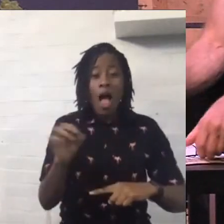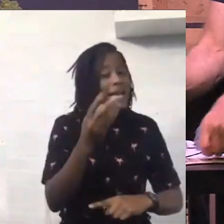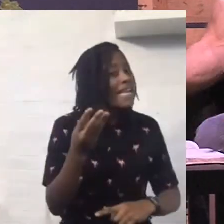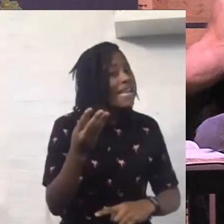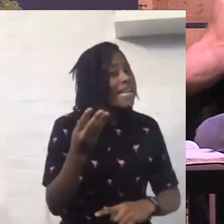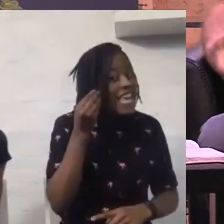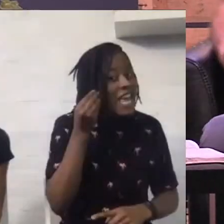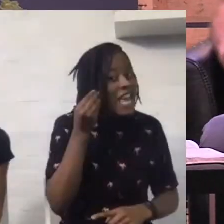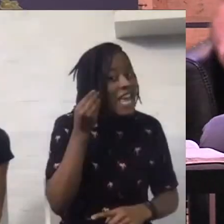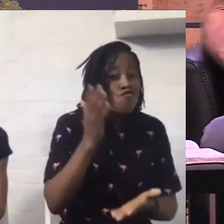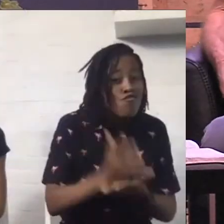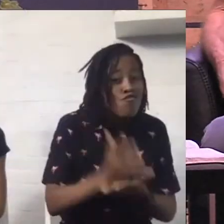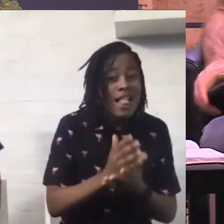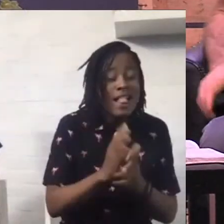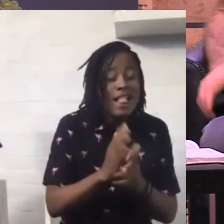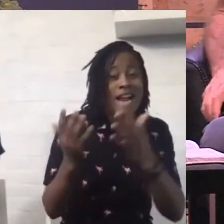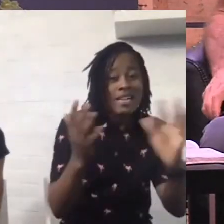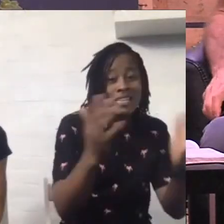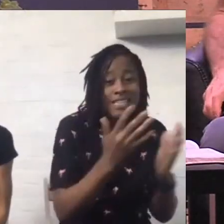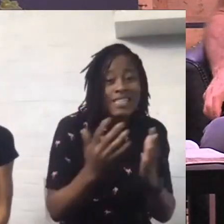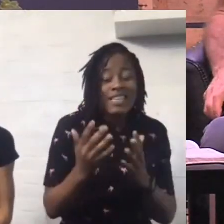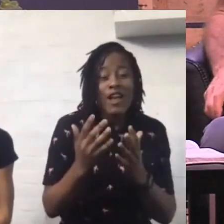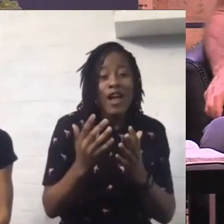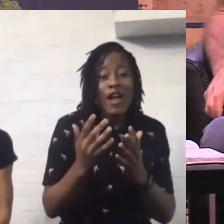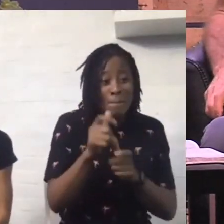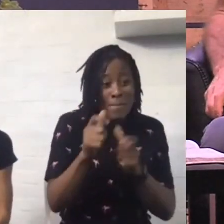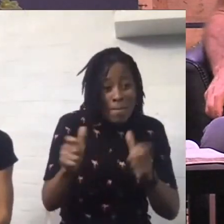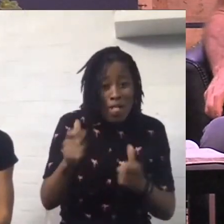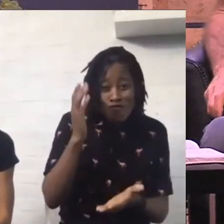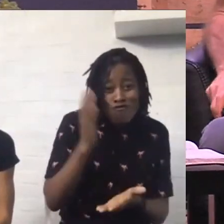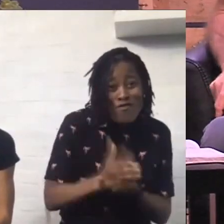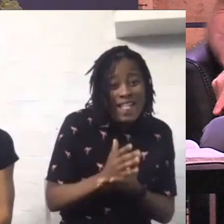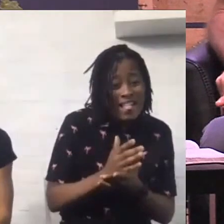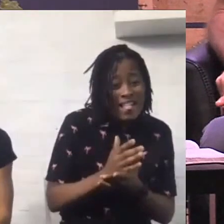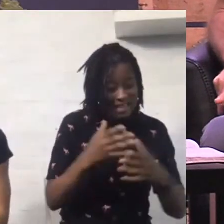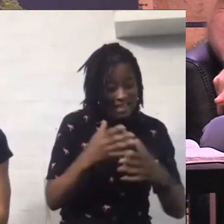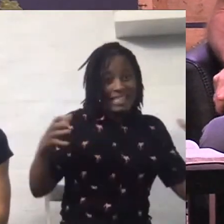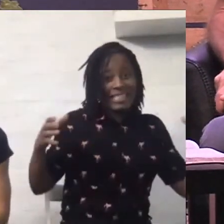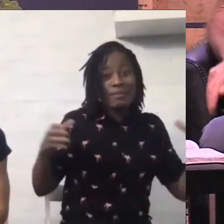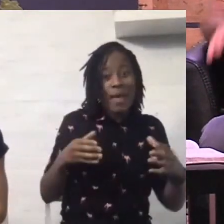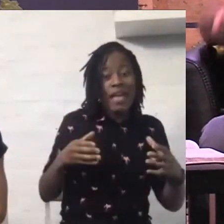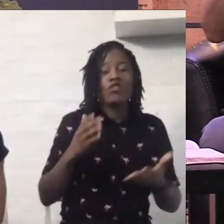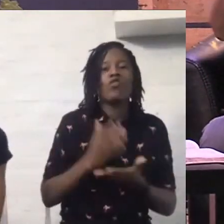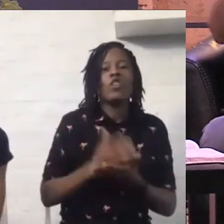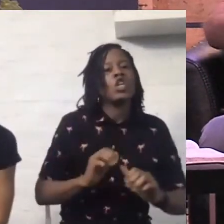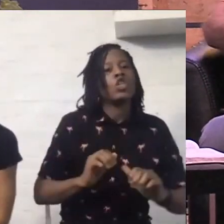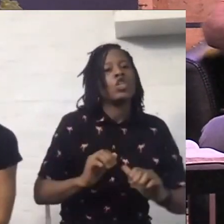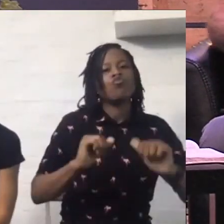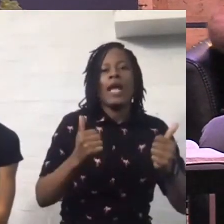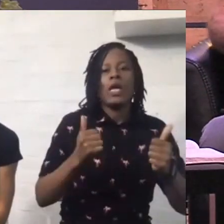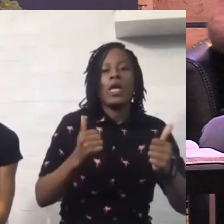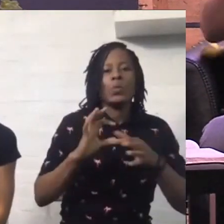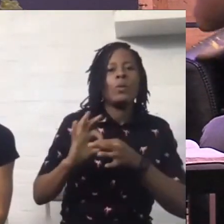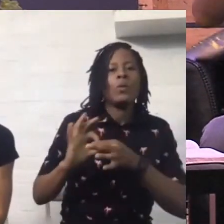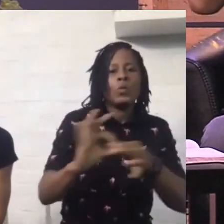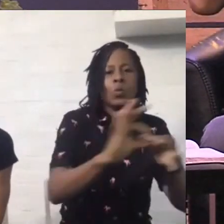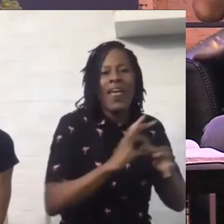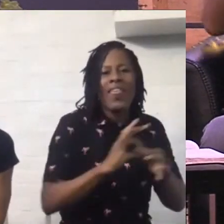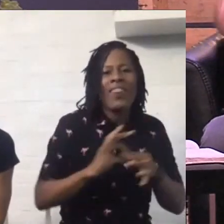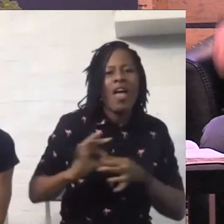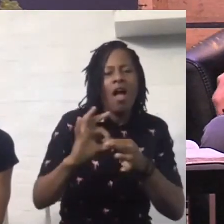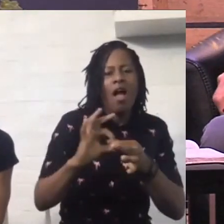are just so blessed aren't we it's just so great you know to be together in just a small way today